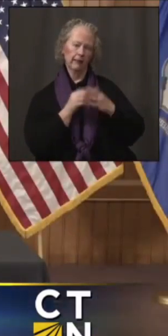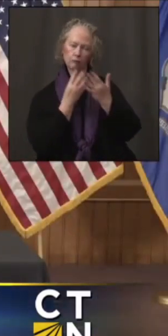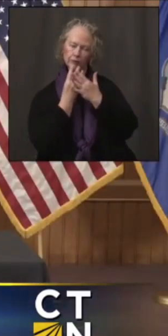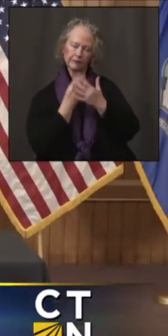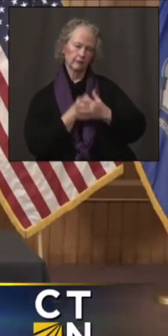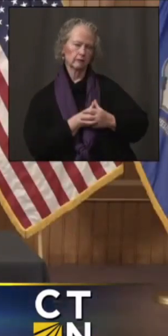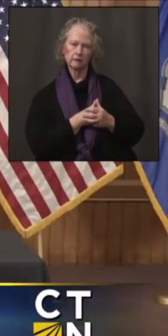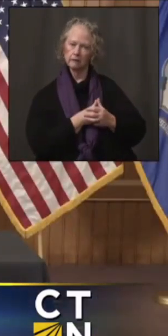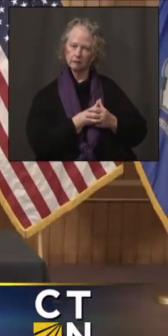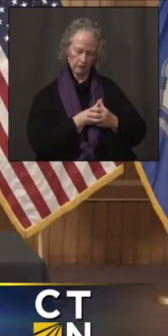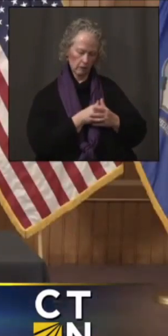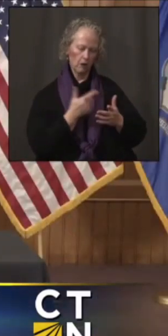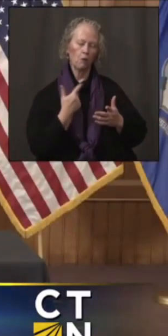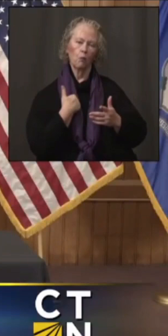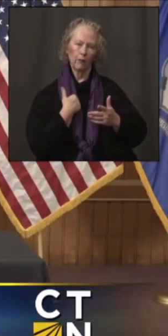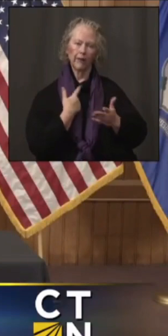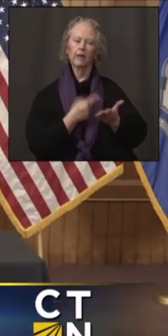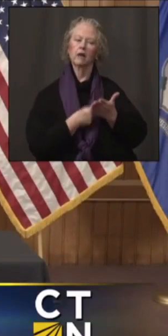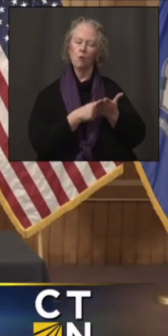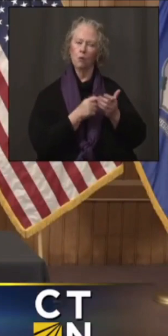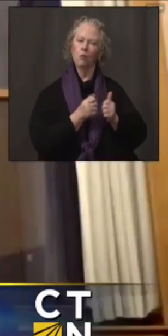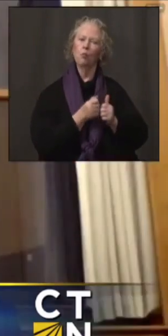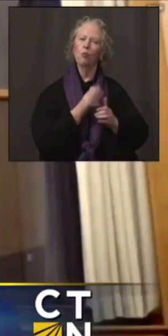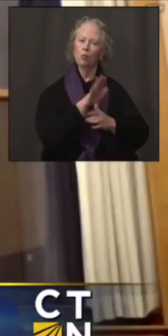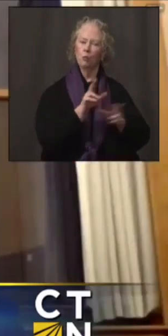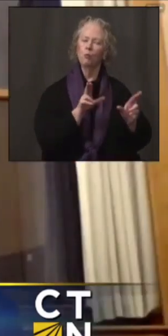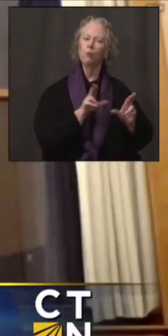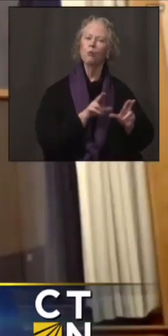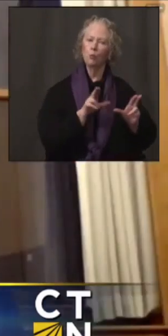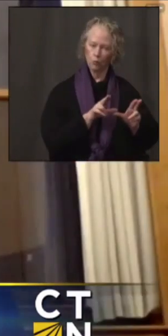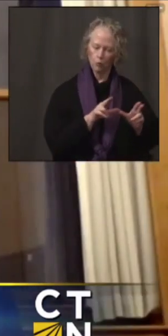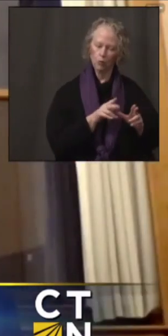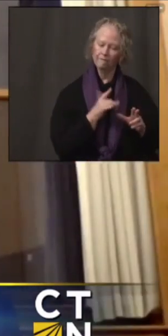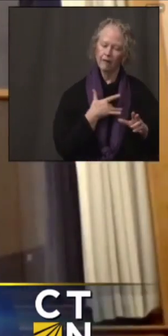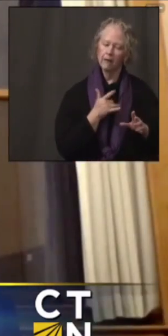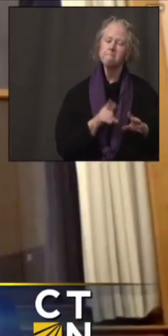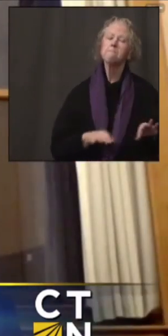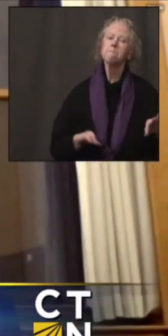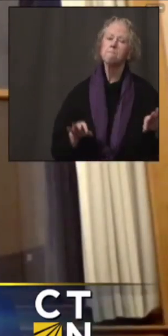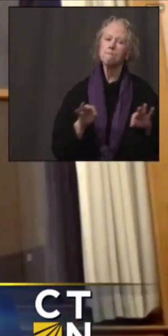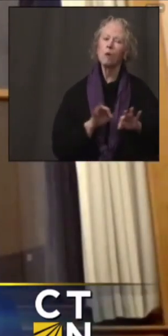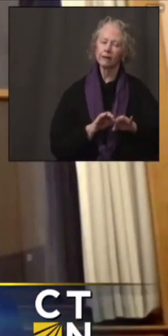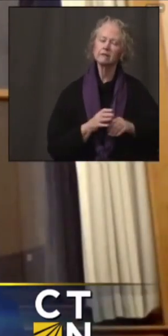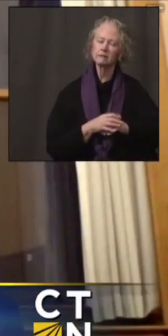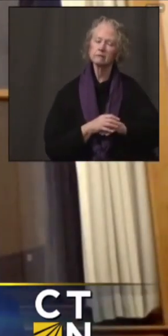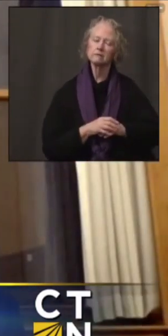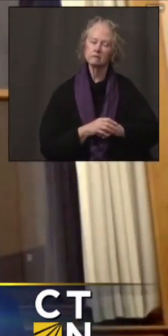That was negotiated with the bargaining unit, um, as a important measure that we felt was required.